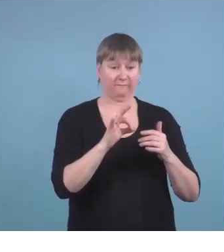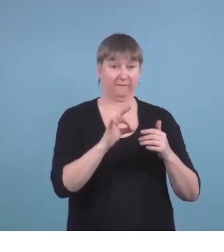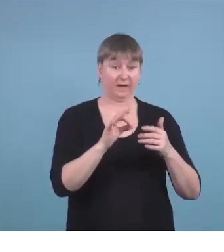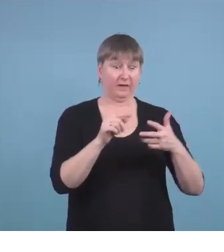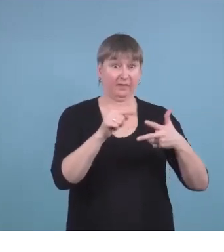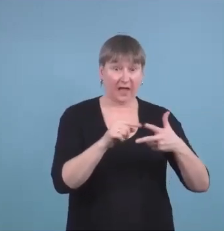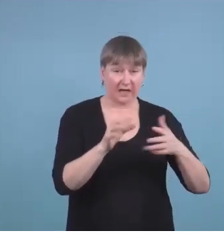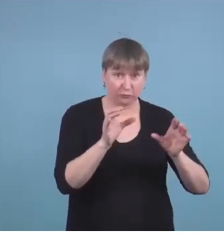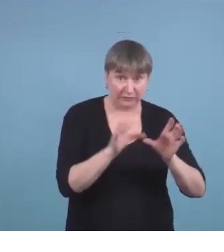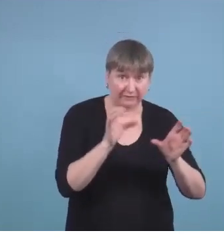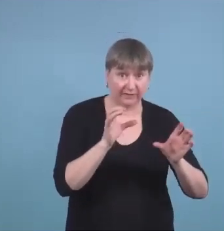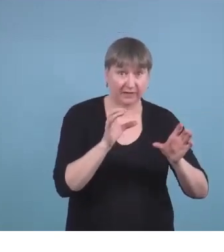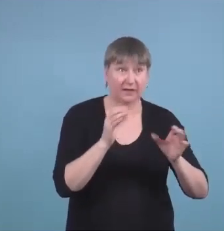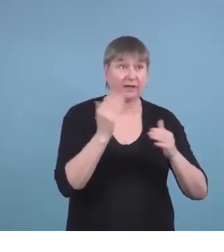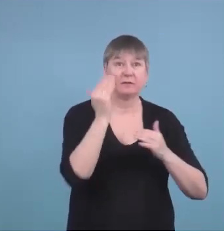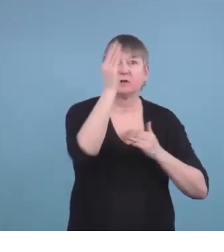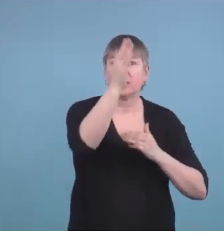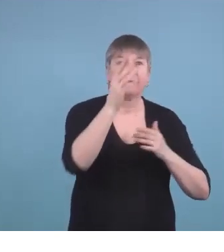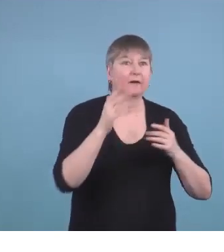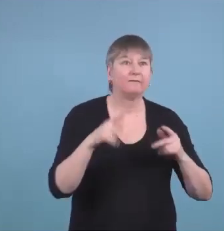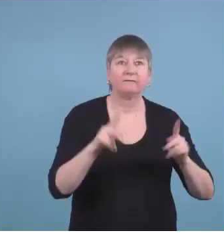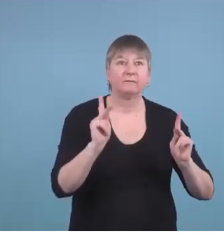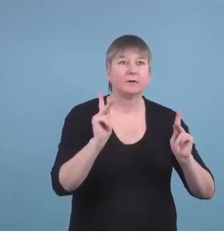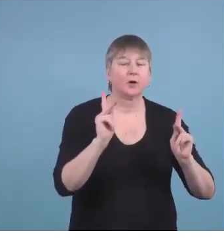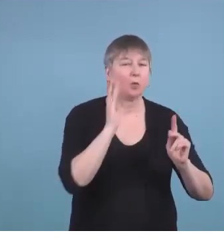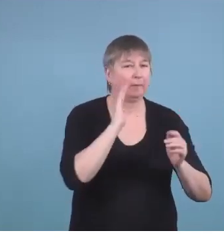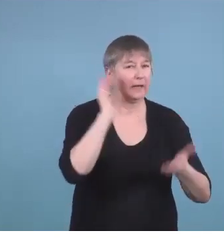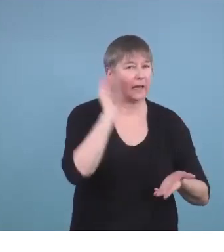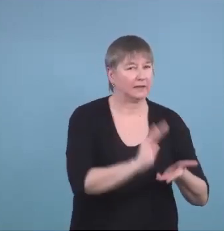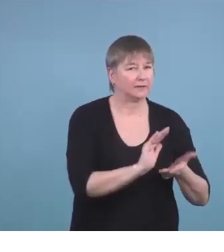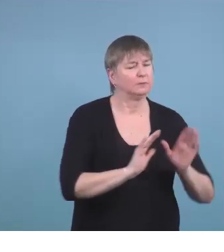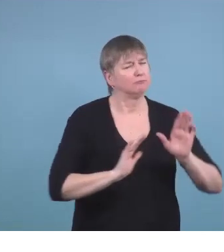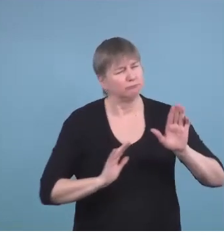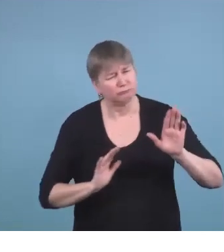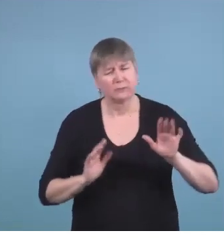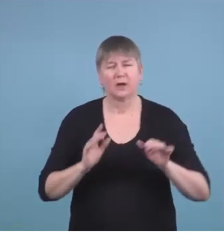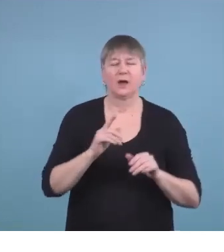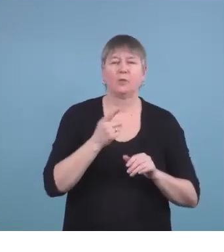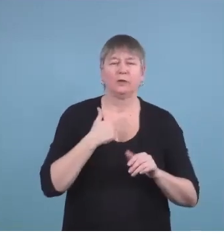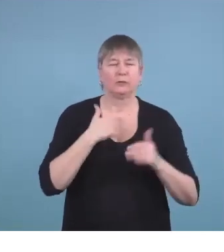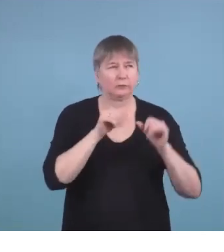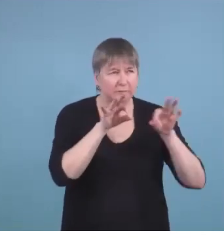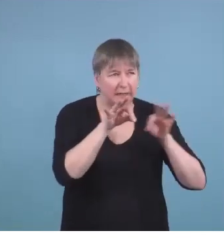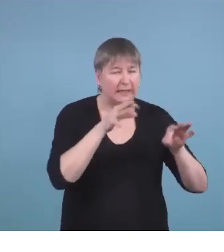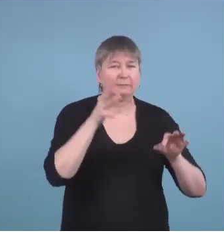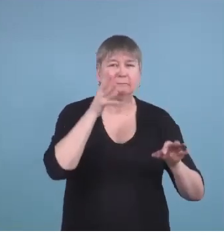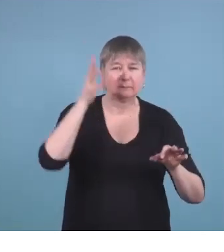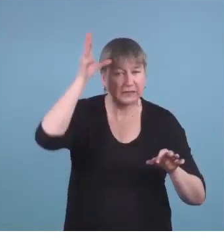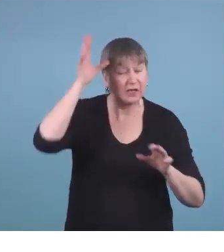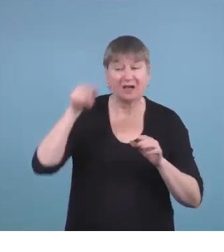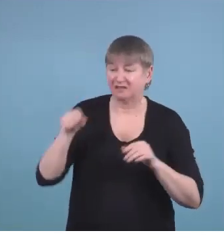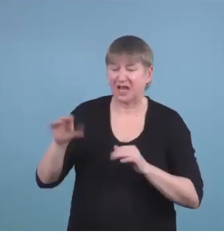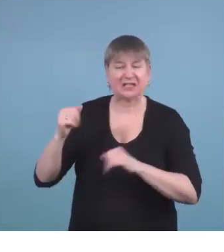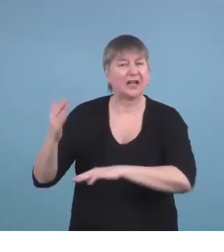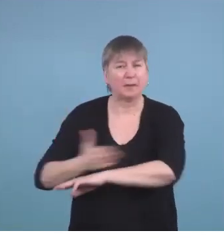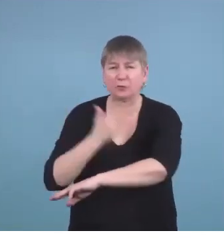There are opportunities to upgrade your English and Social. There's also